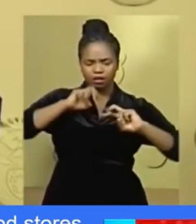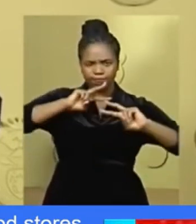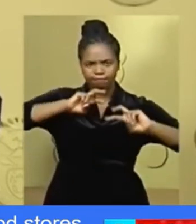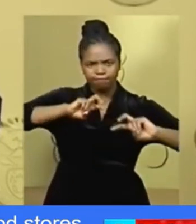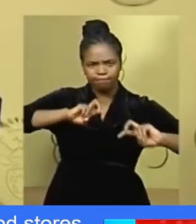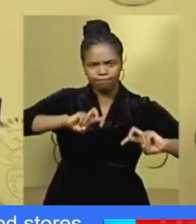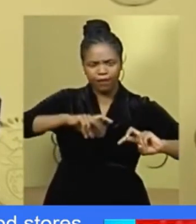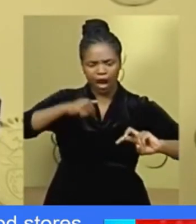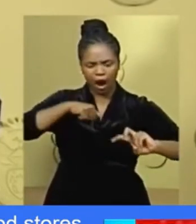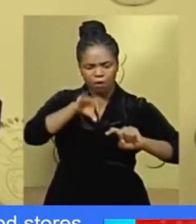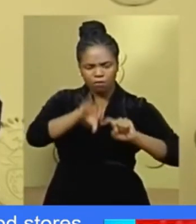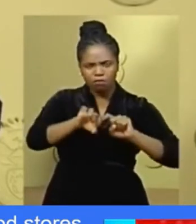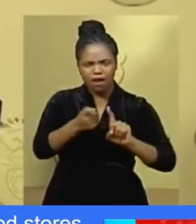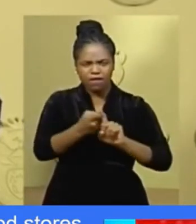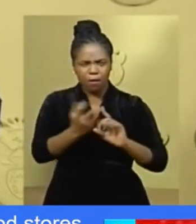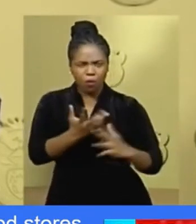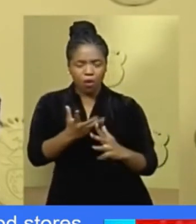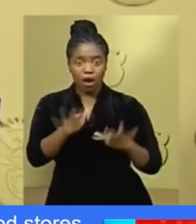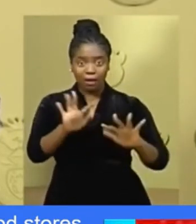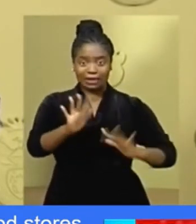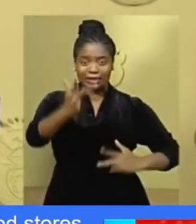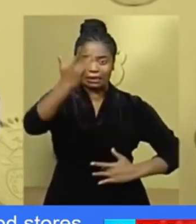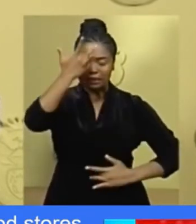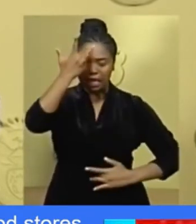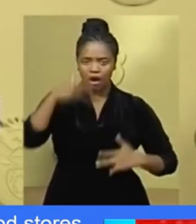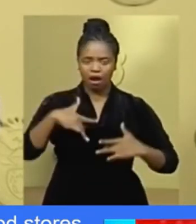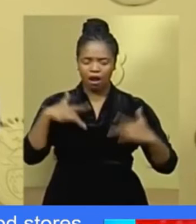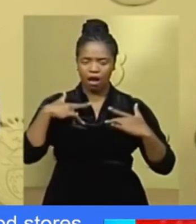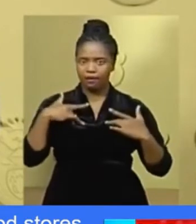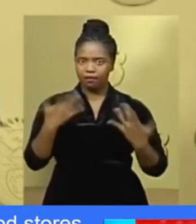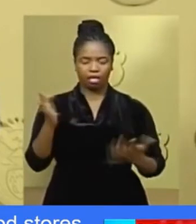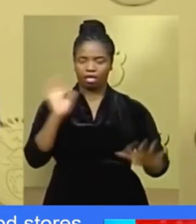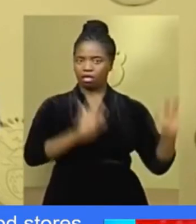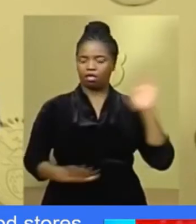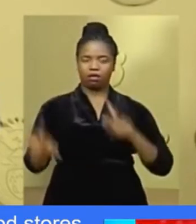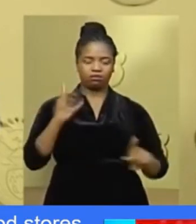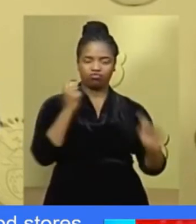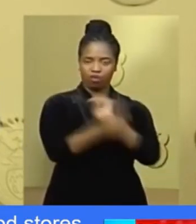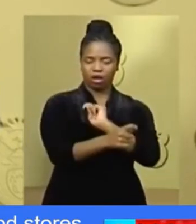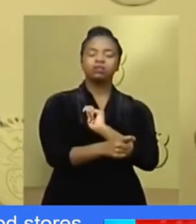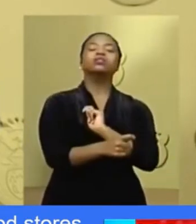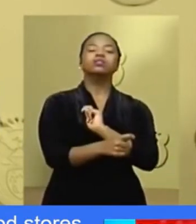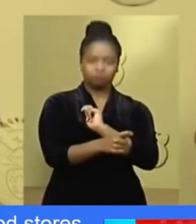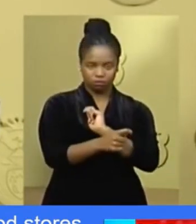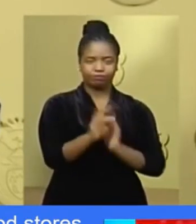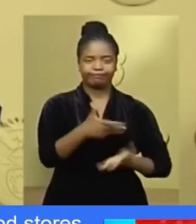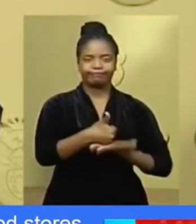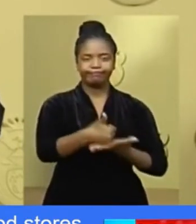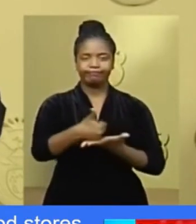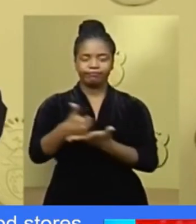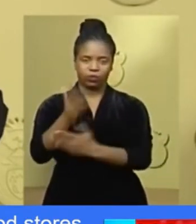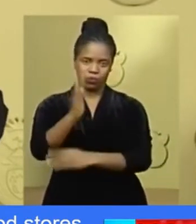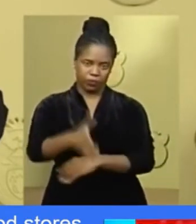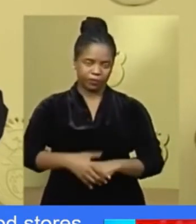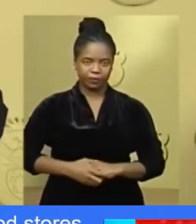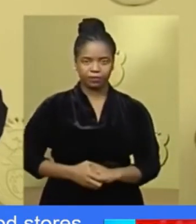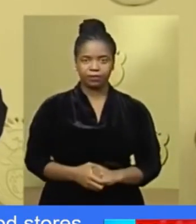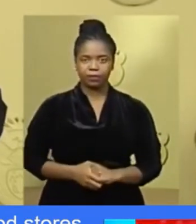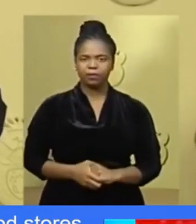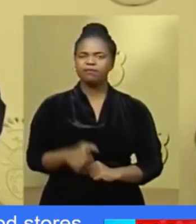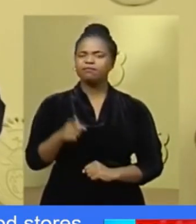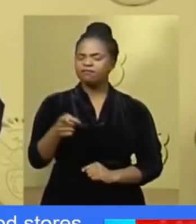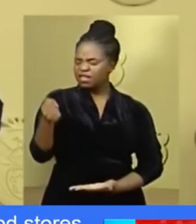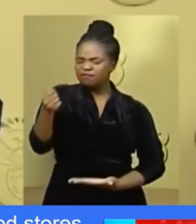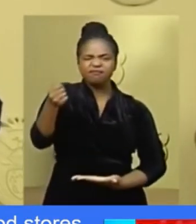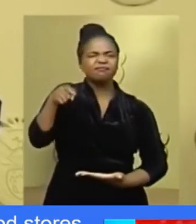who are ill and support those whose lives are disrupted. The fund will complement what